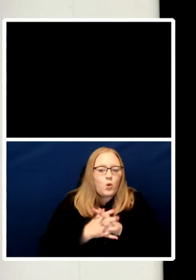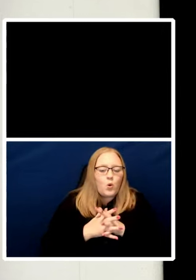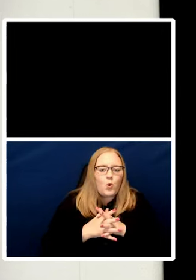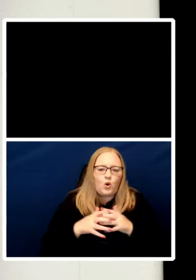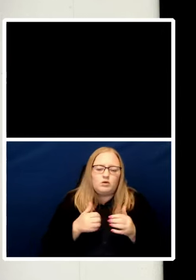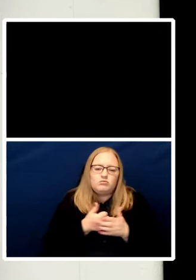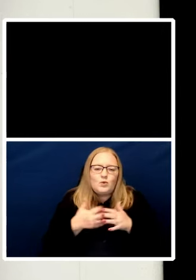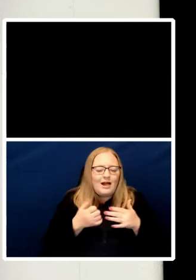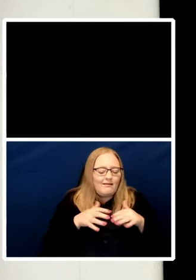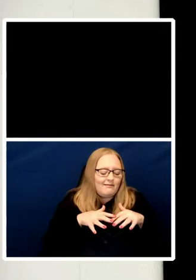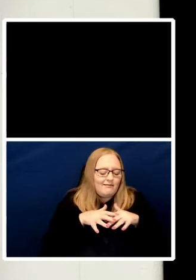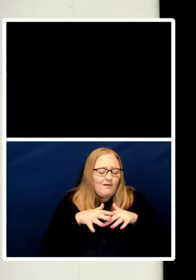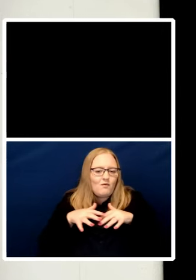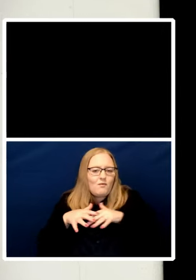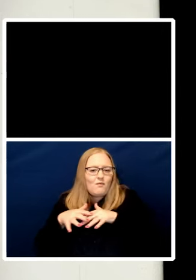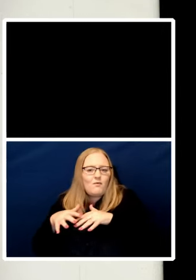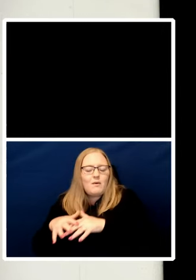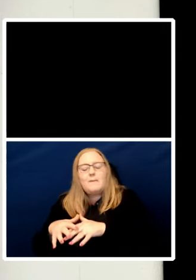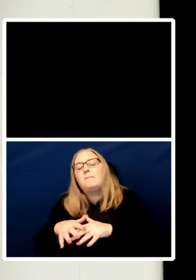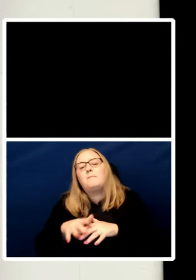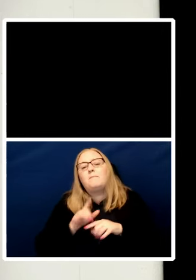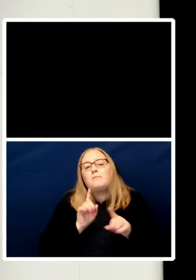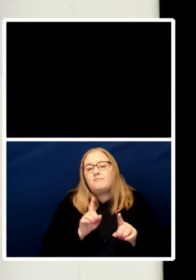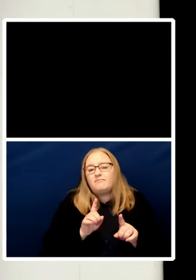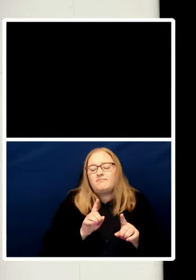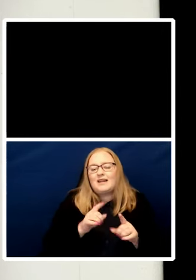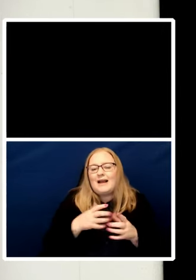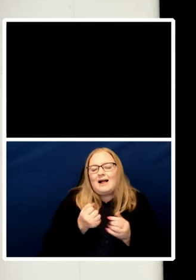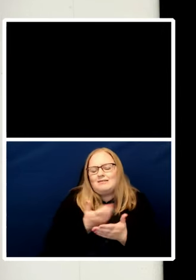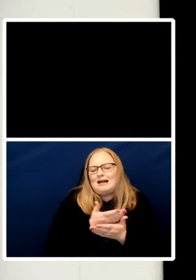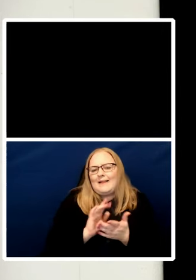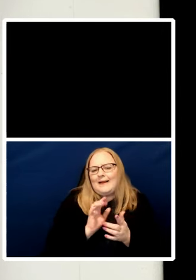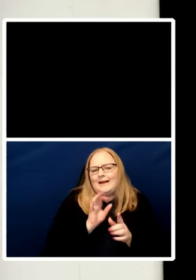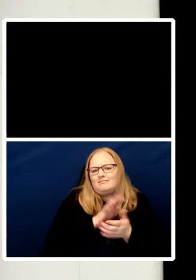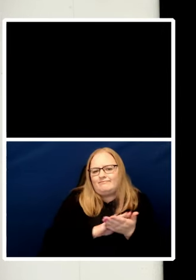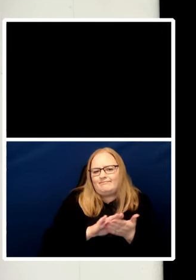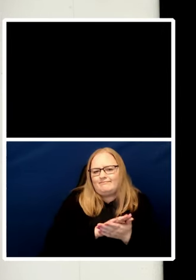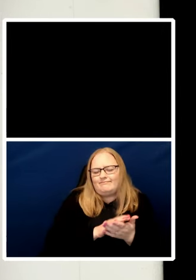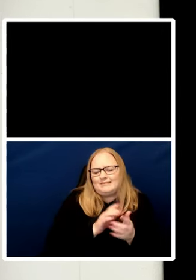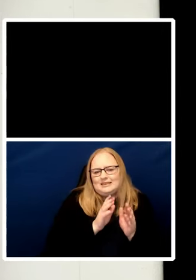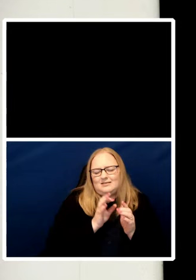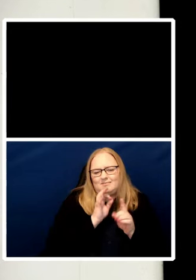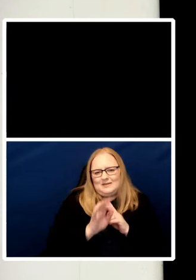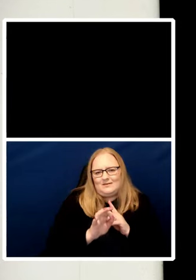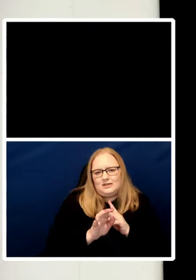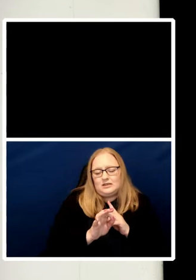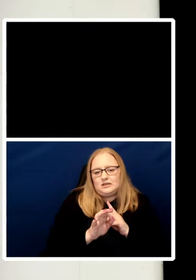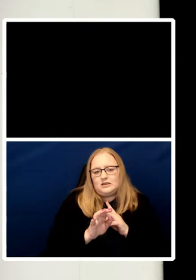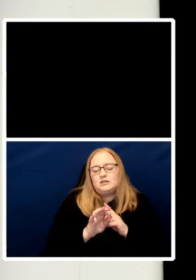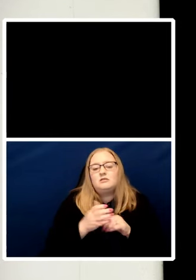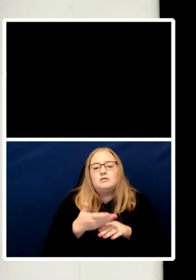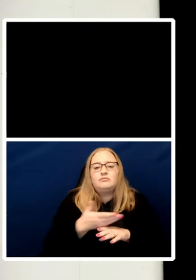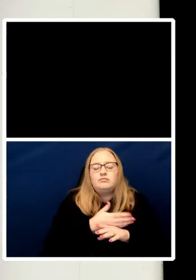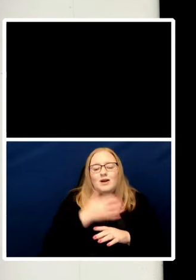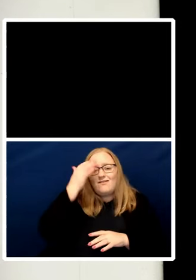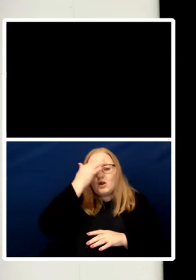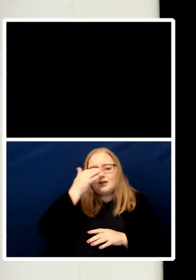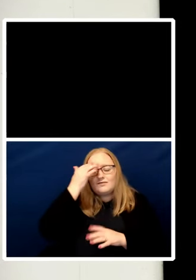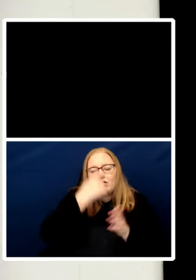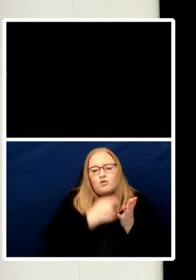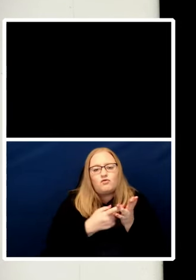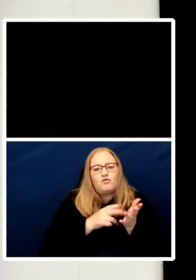distinctions. The late great legal philosopher Ronald Walken describes these clearly and